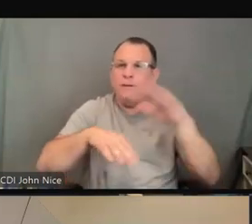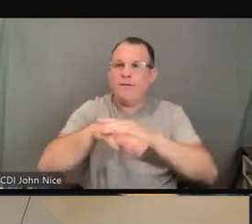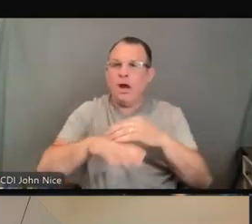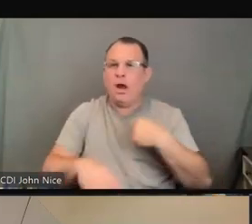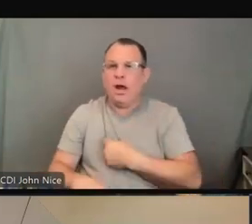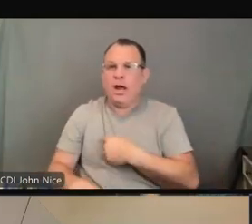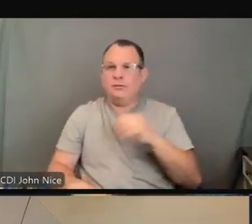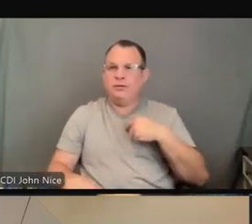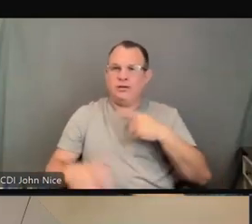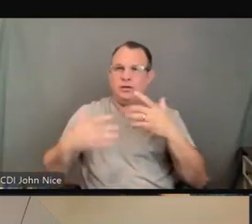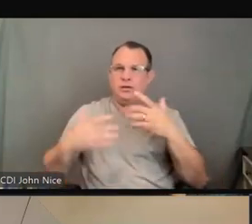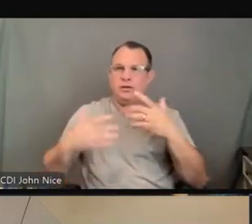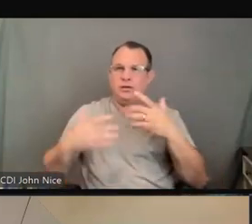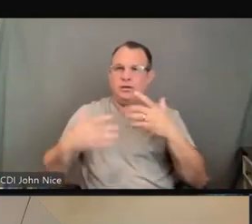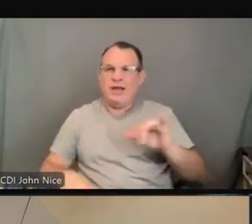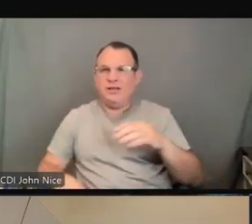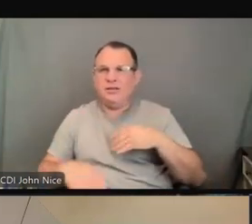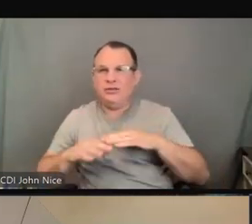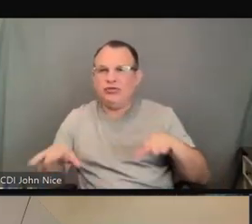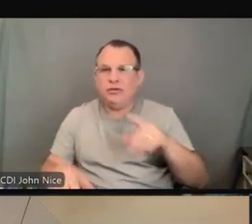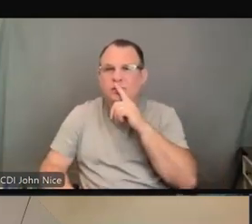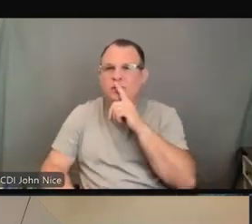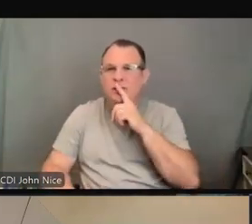to learn and work with us with sensitivity?